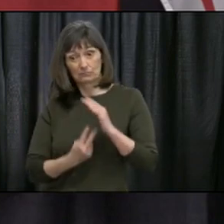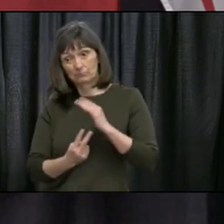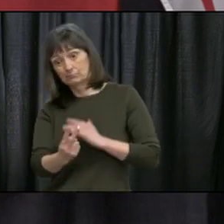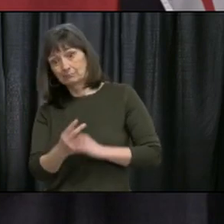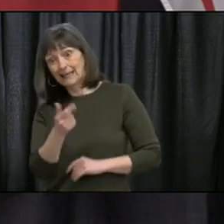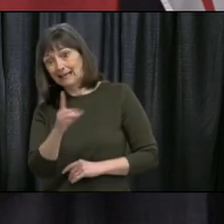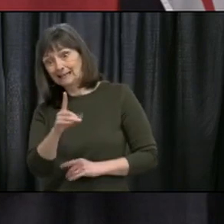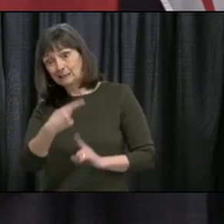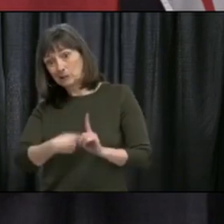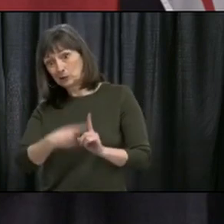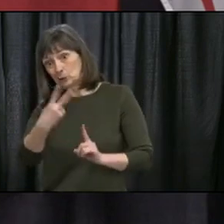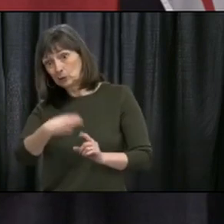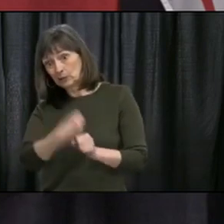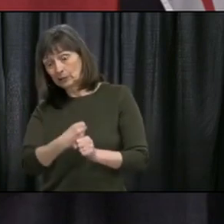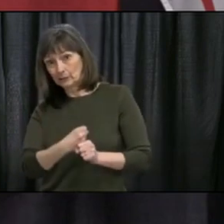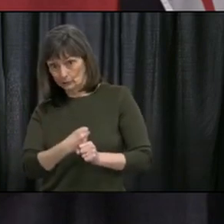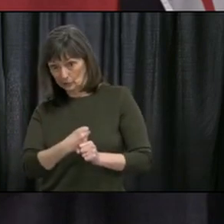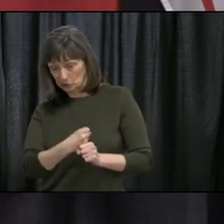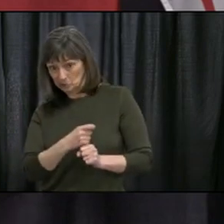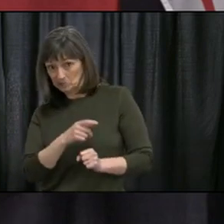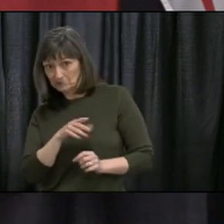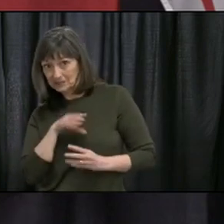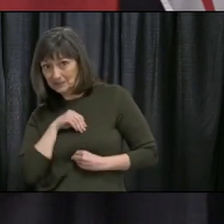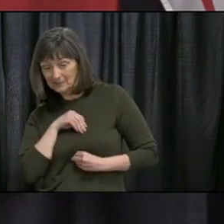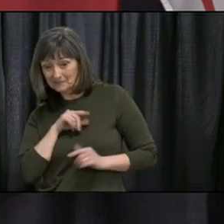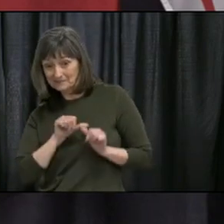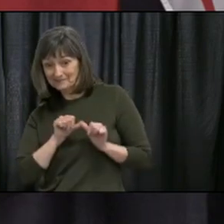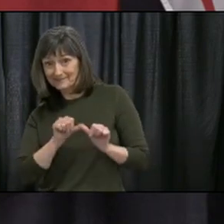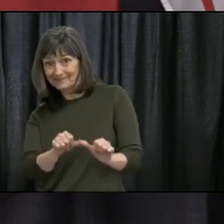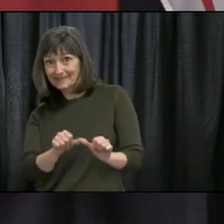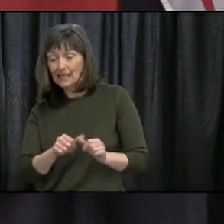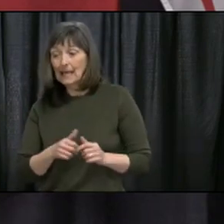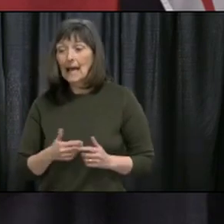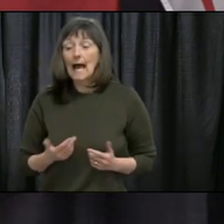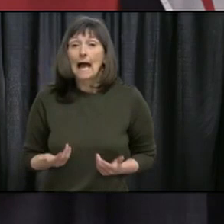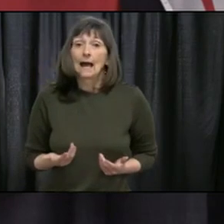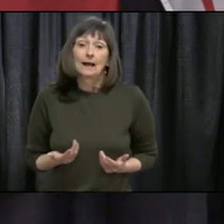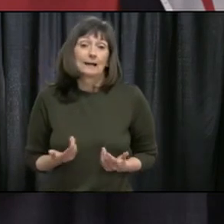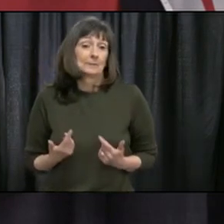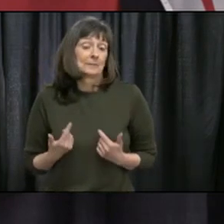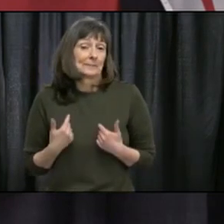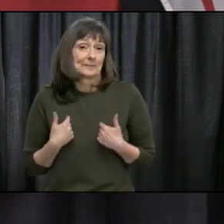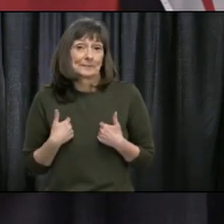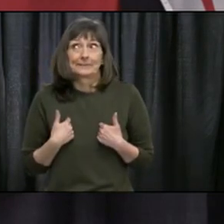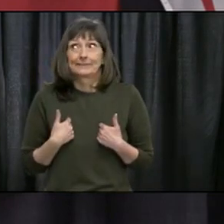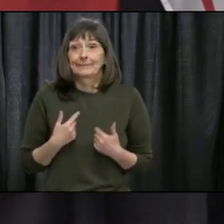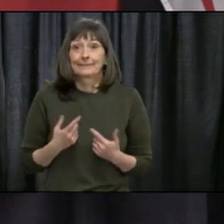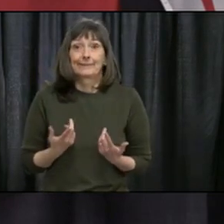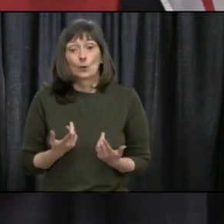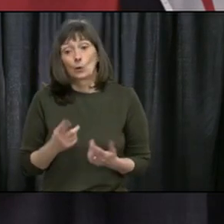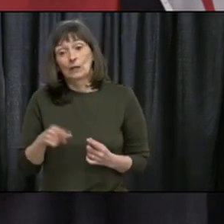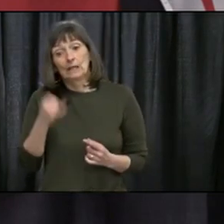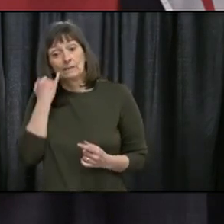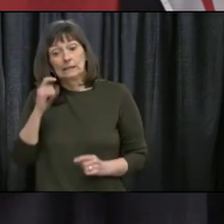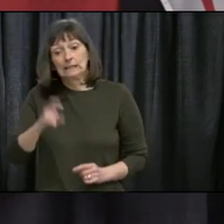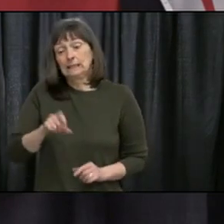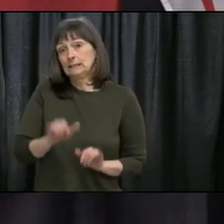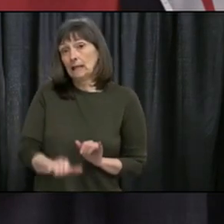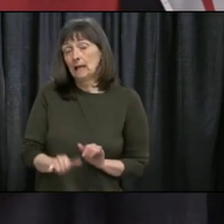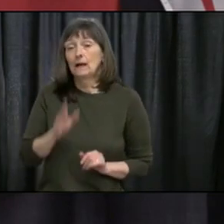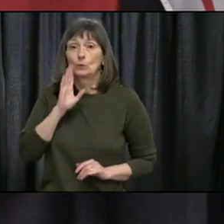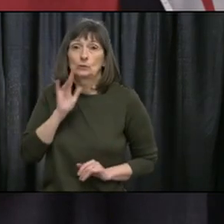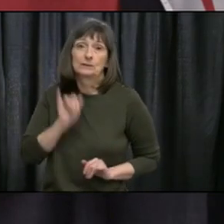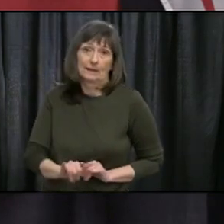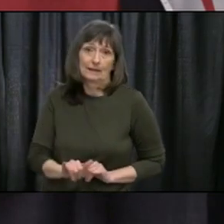stick around as premium for that long? I'll stick around as long as I'm needed. It's the